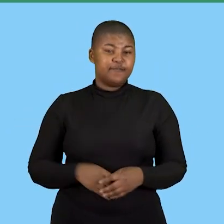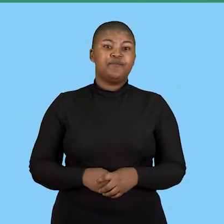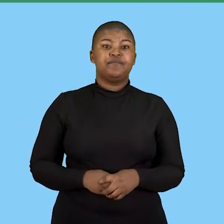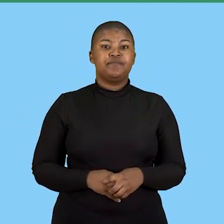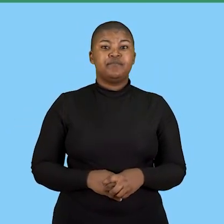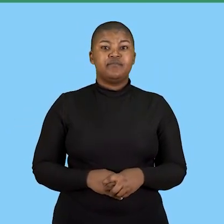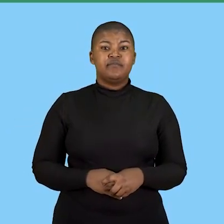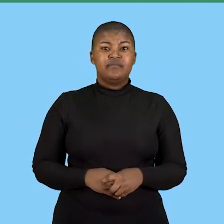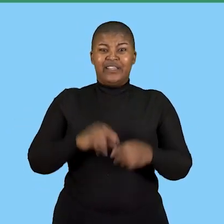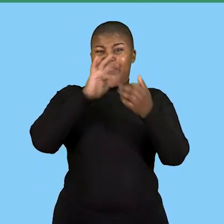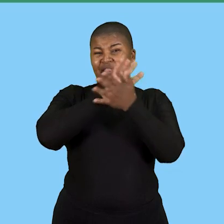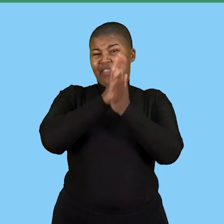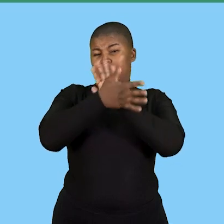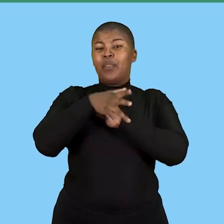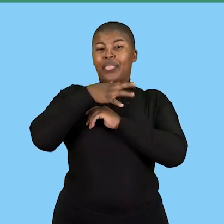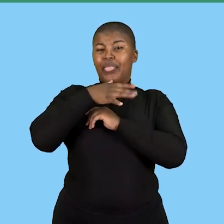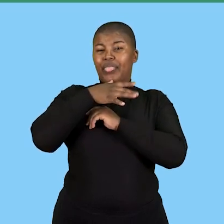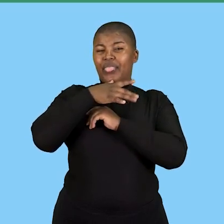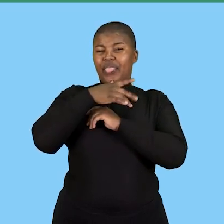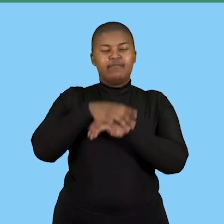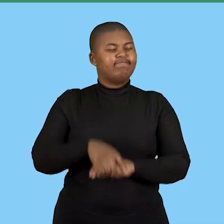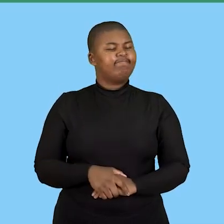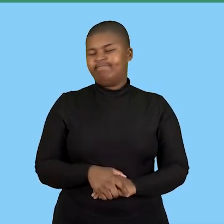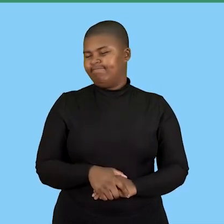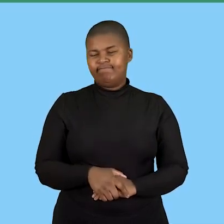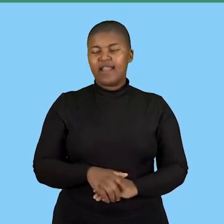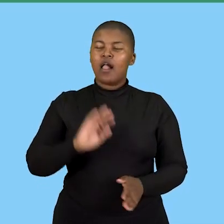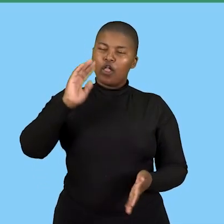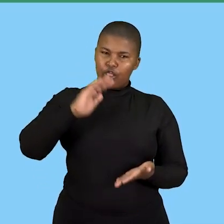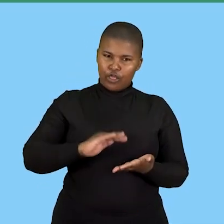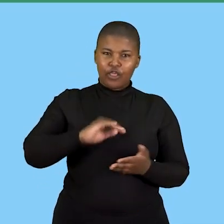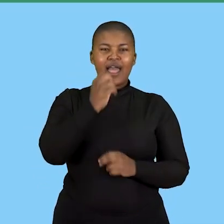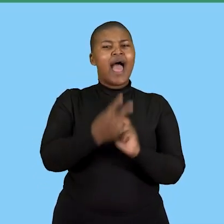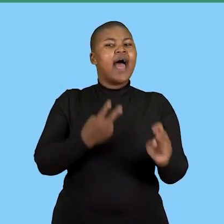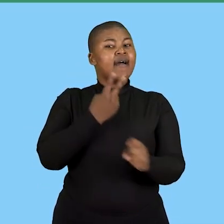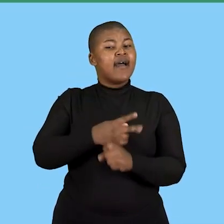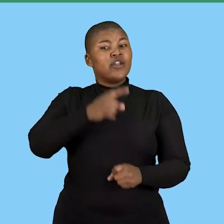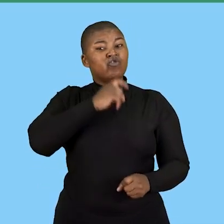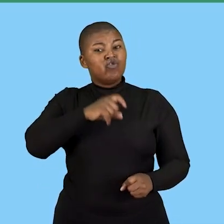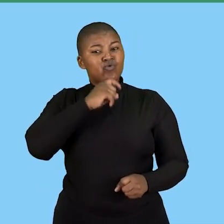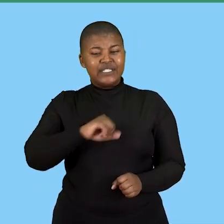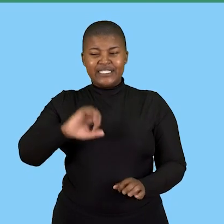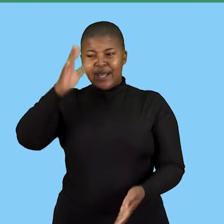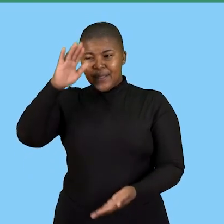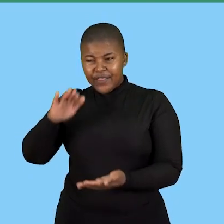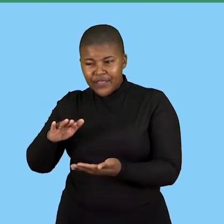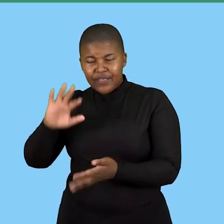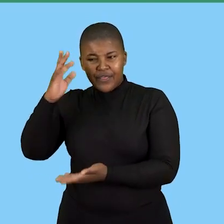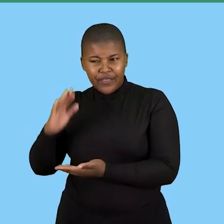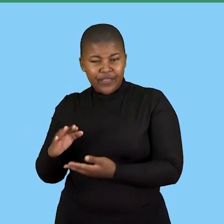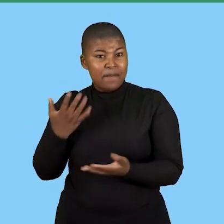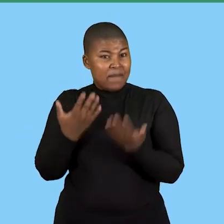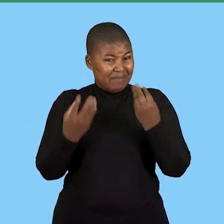inside and then they should minimize pollution by reusing reducing and recycling any